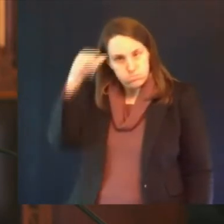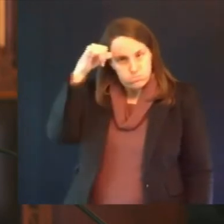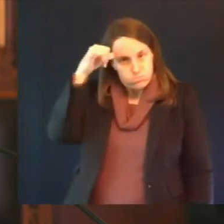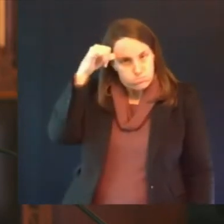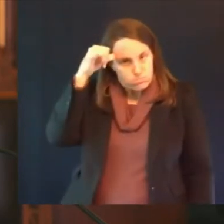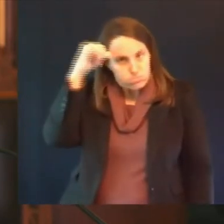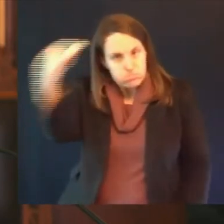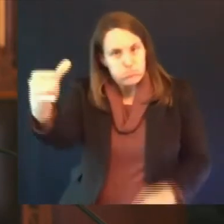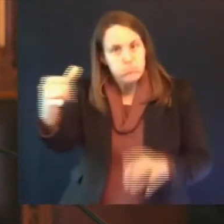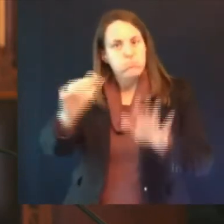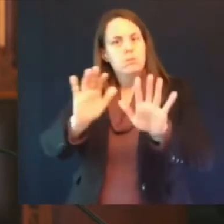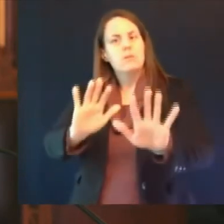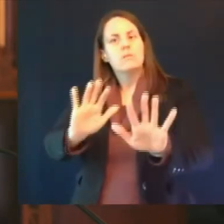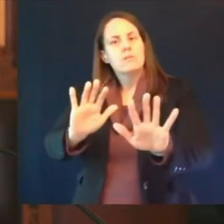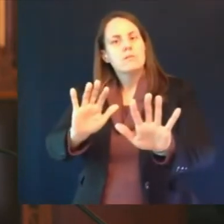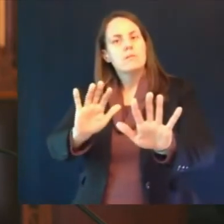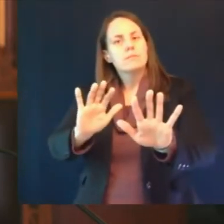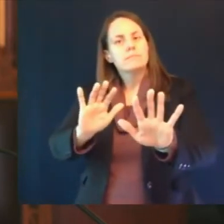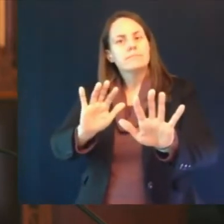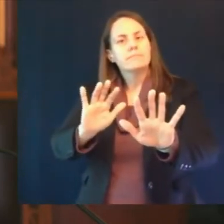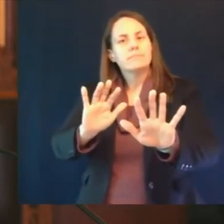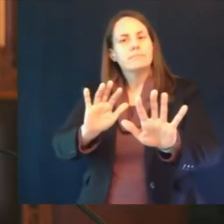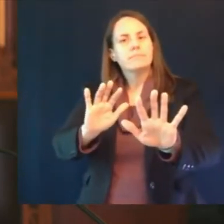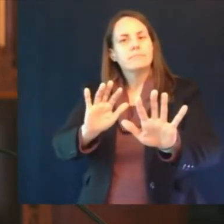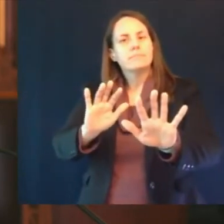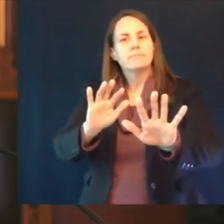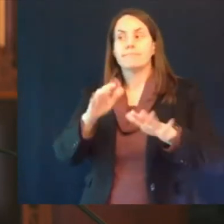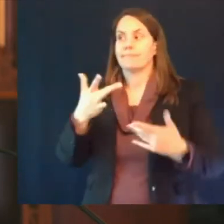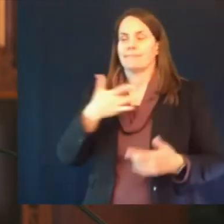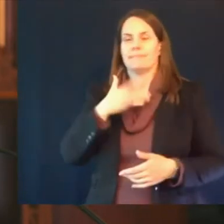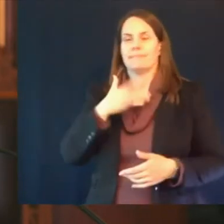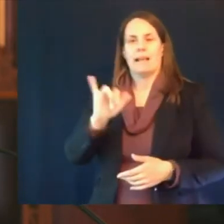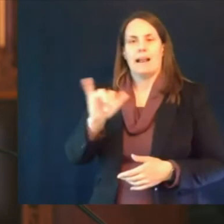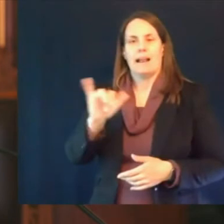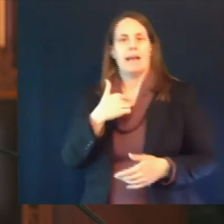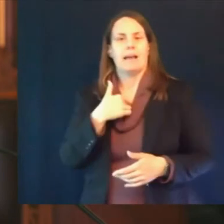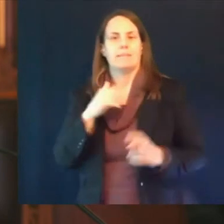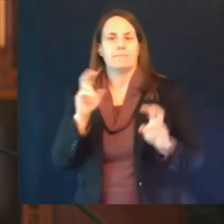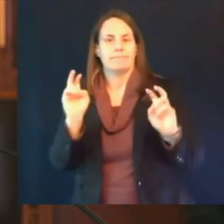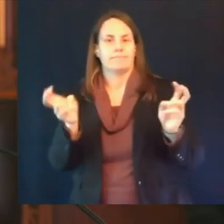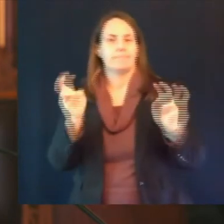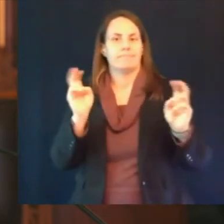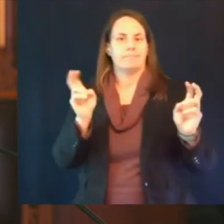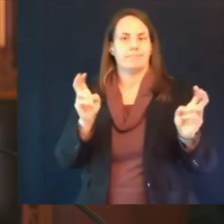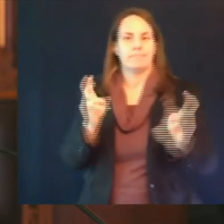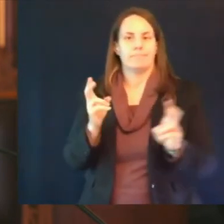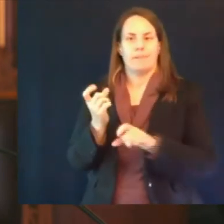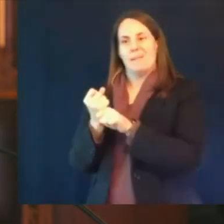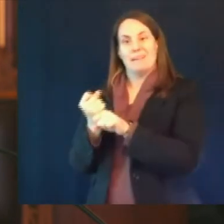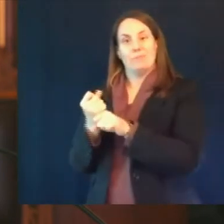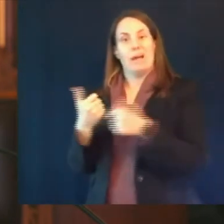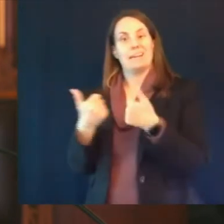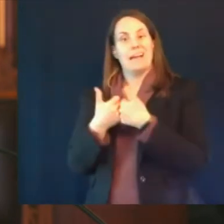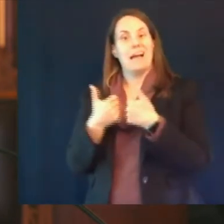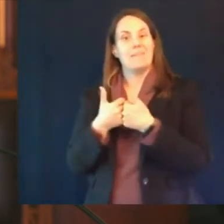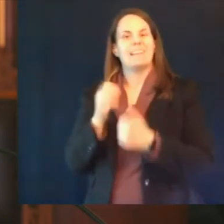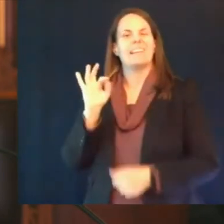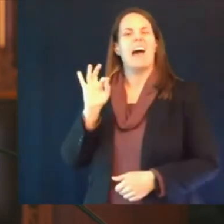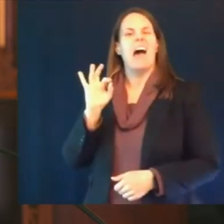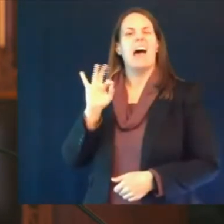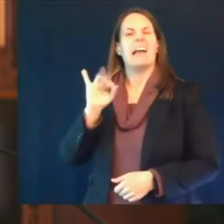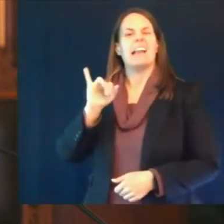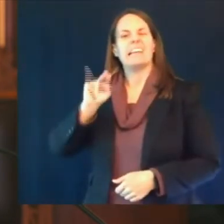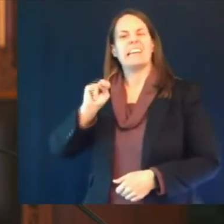we're in the fourth inning we have a long way to go we have a lot more opportunity to check in with people and to